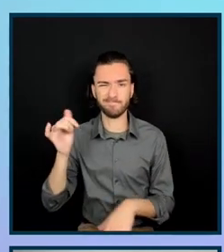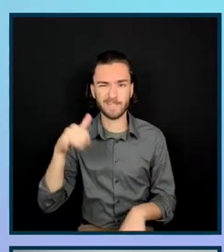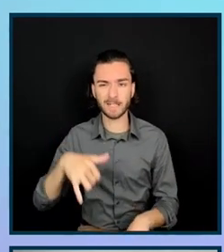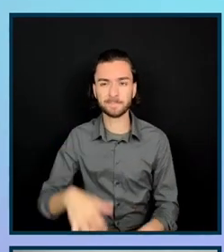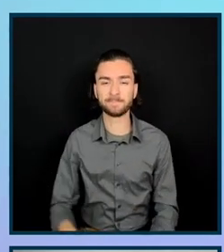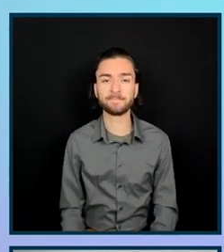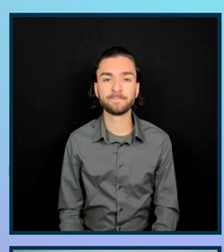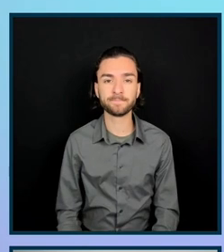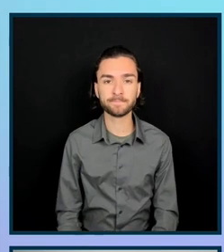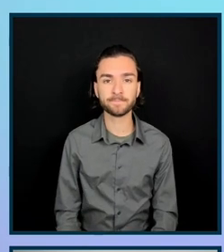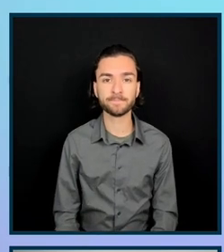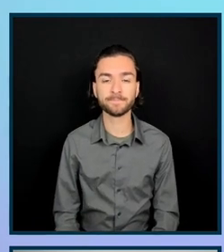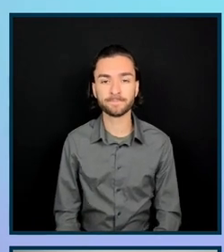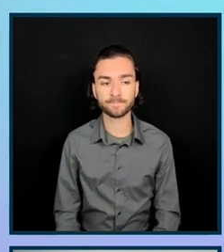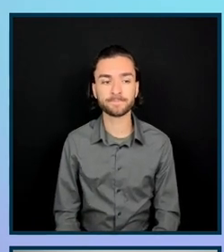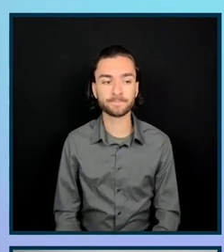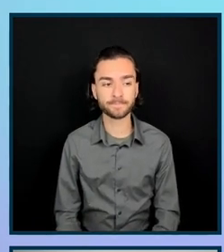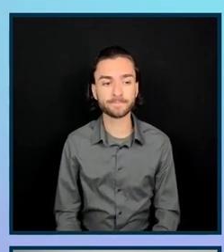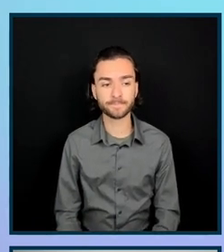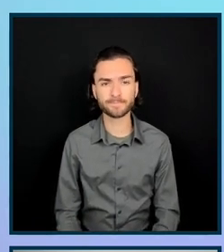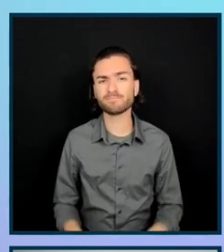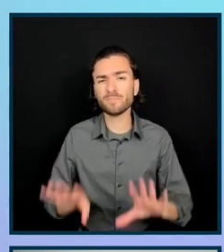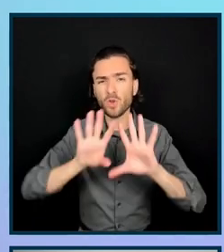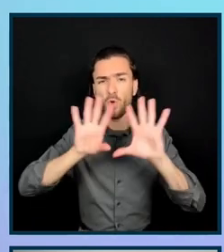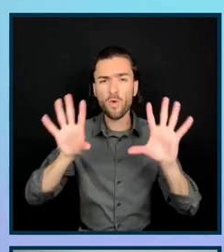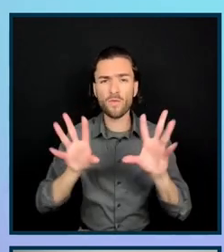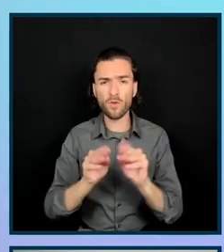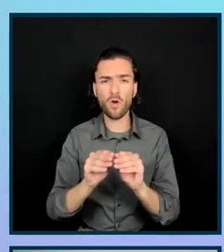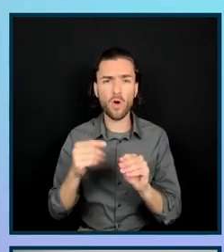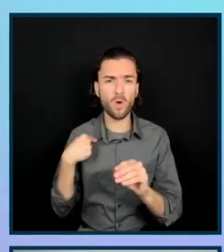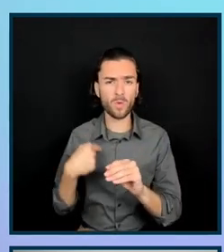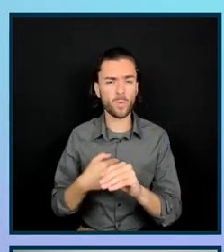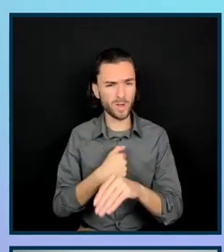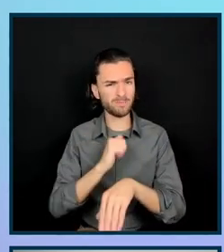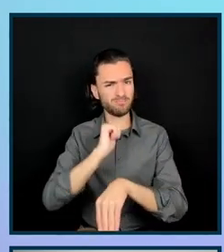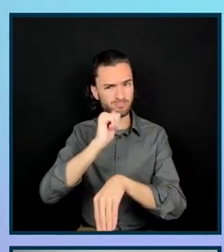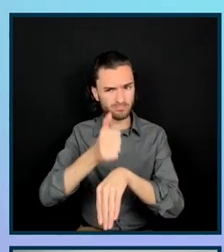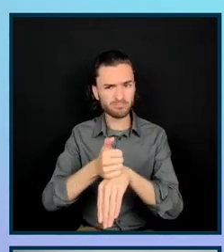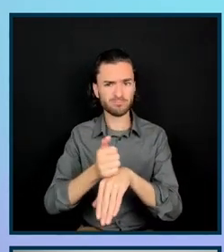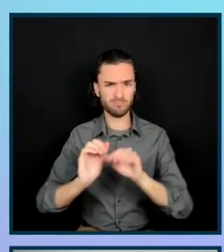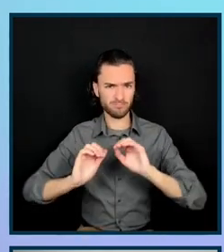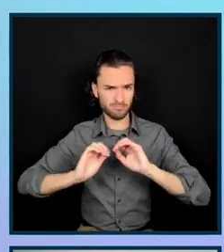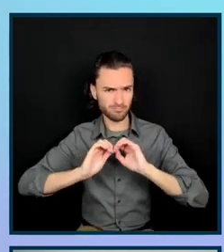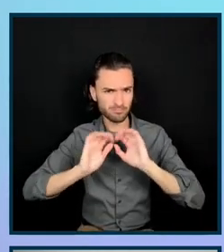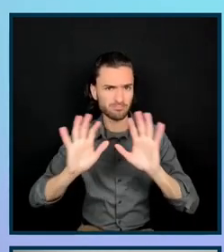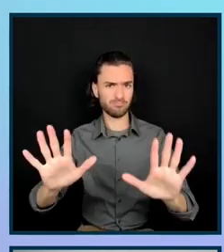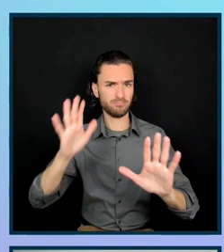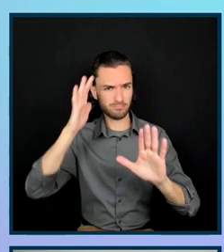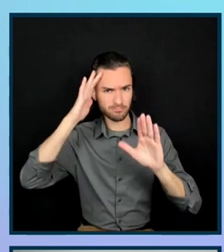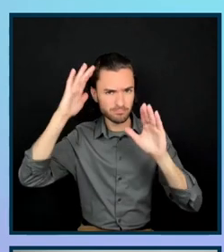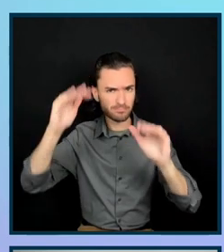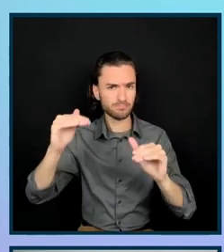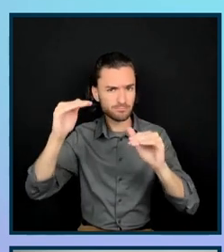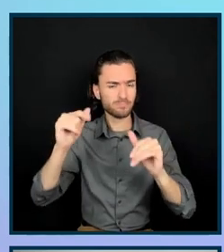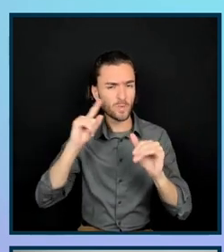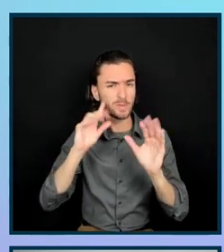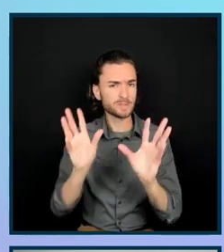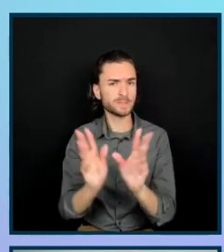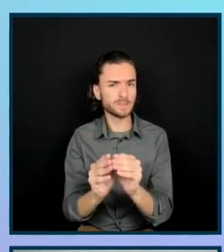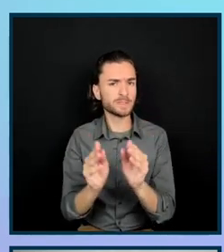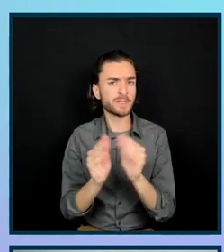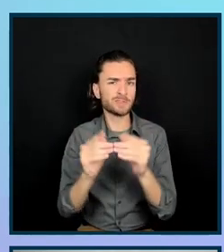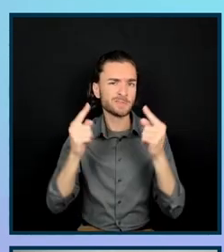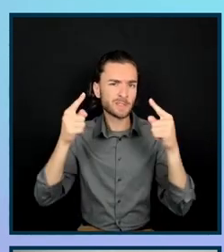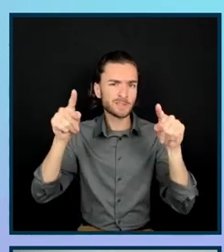So overall, we have, we like to set the stage for an accessible and a successful session for all of our